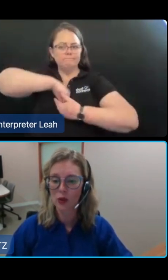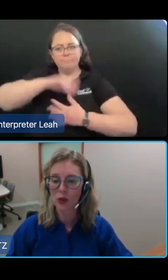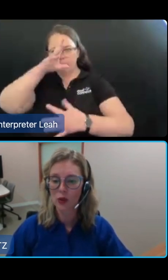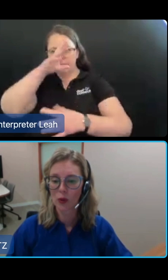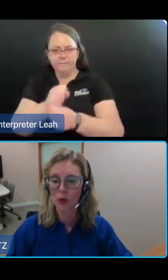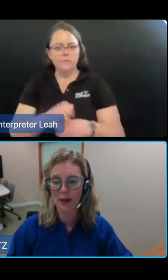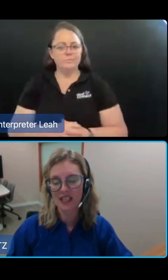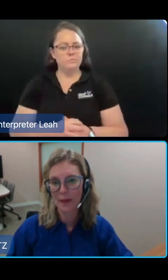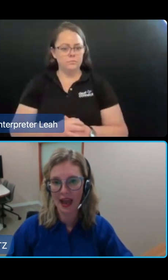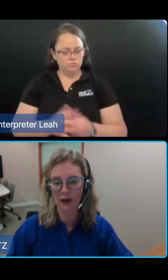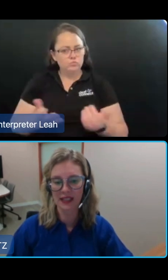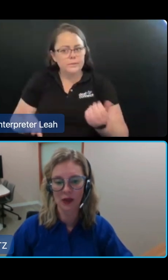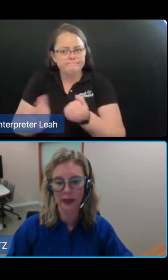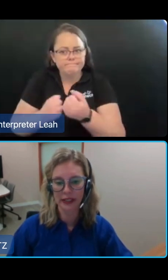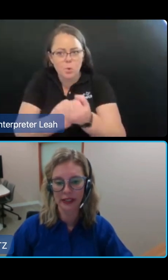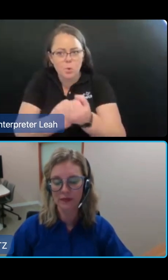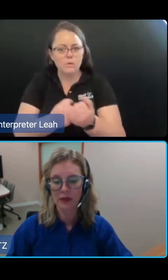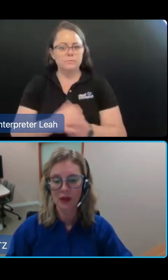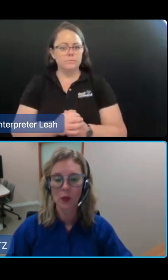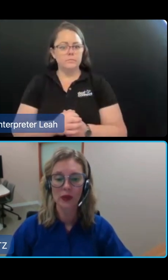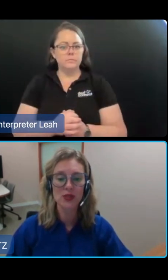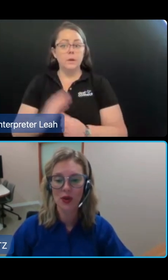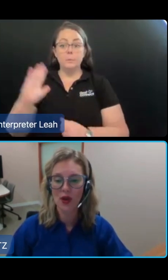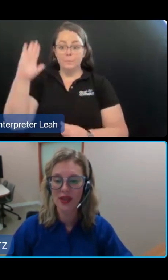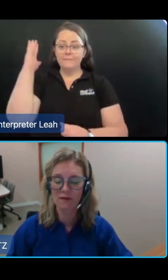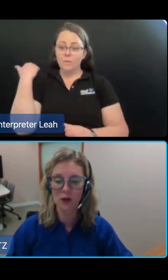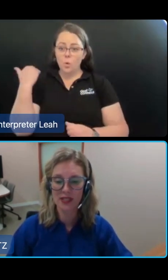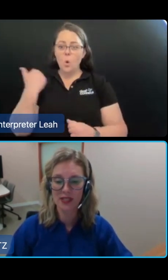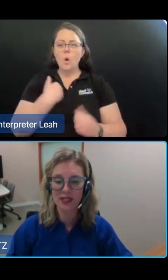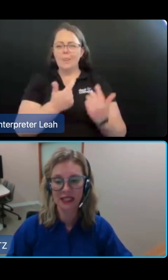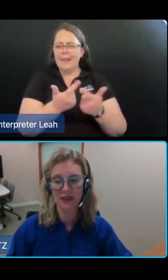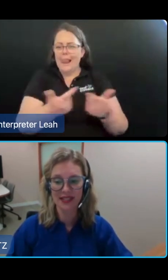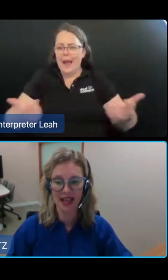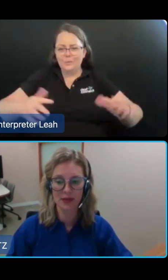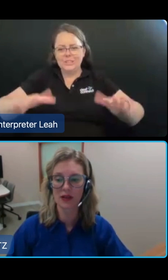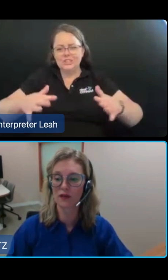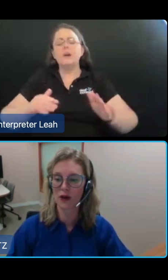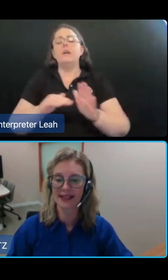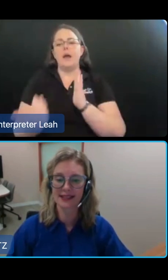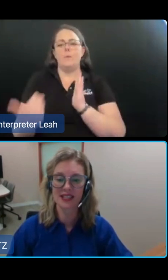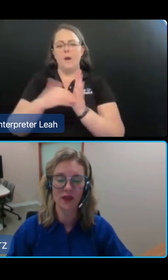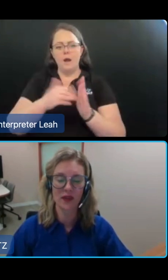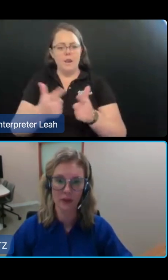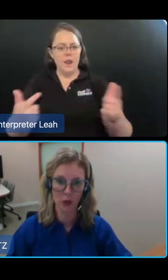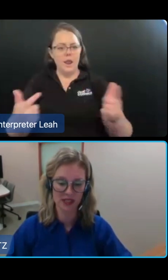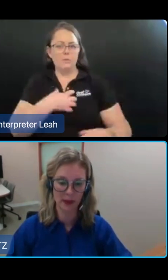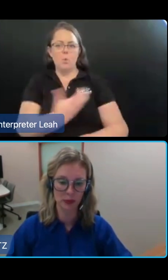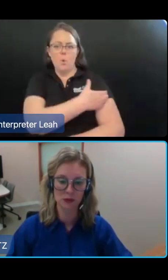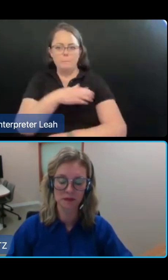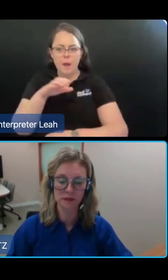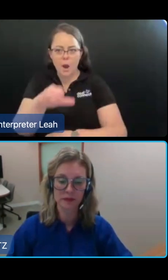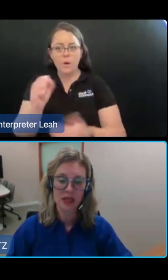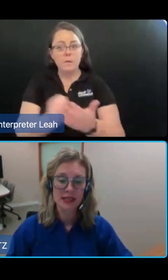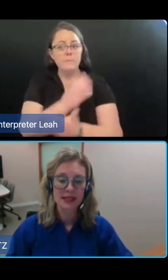now incorporate more active, empowering language. We also know that enforceability of the statement of rights is very important to